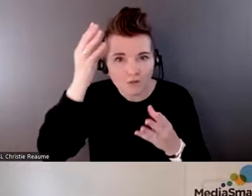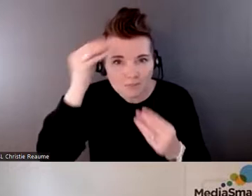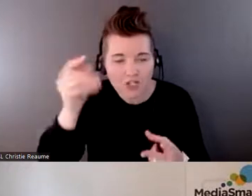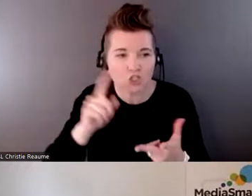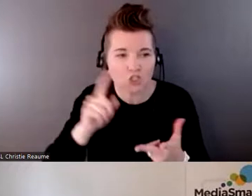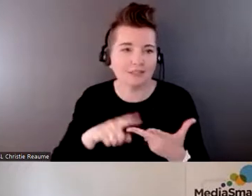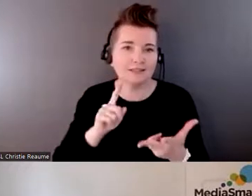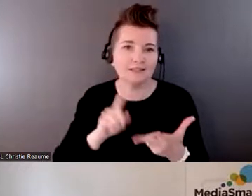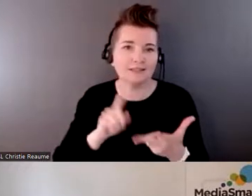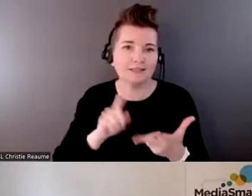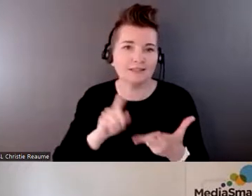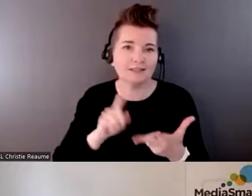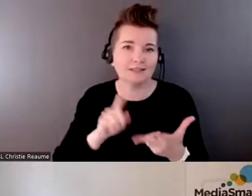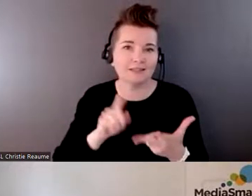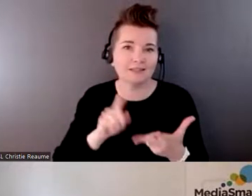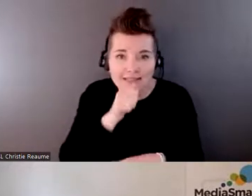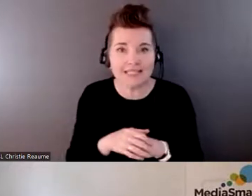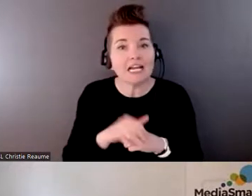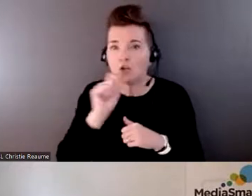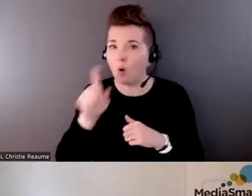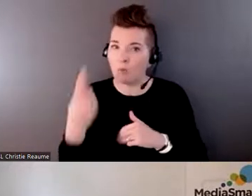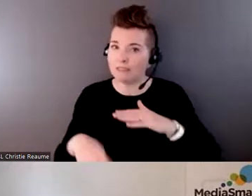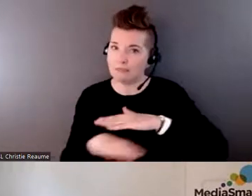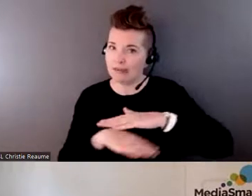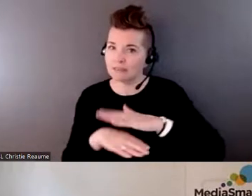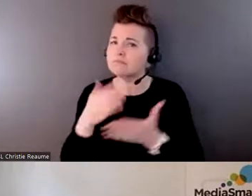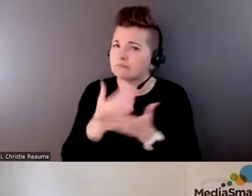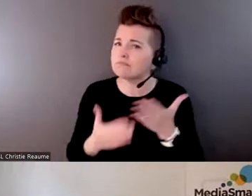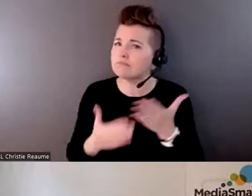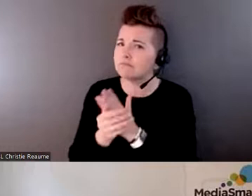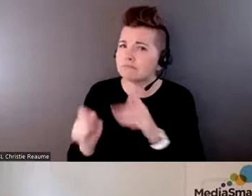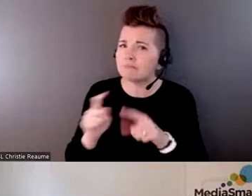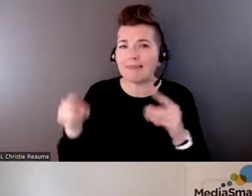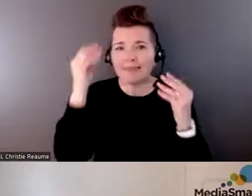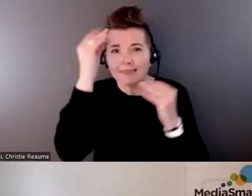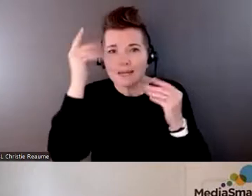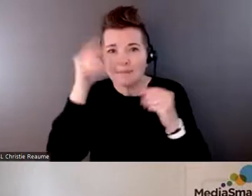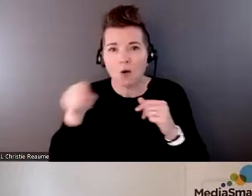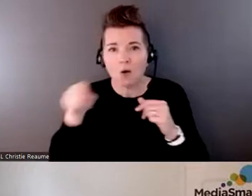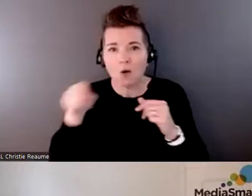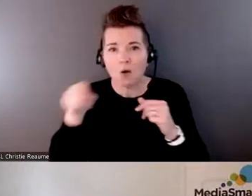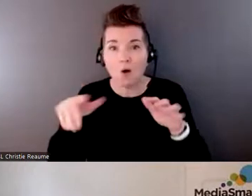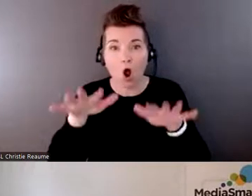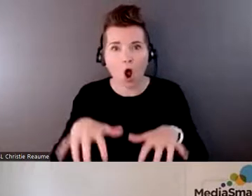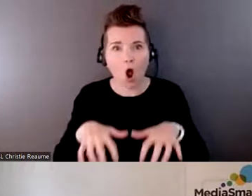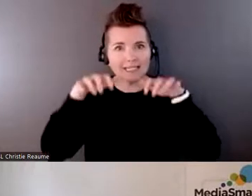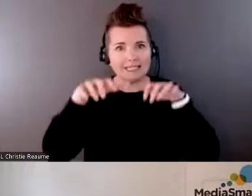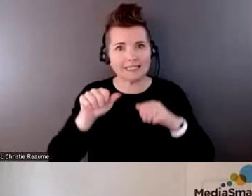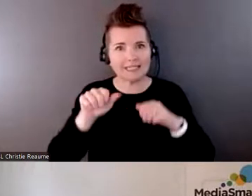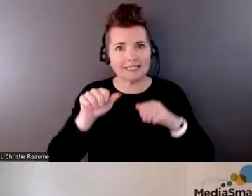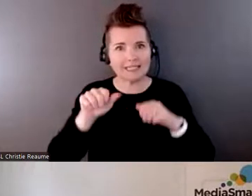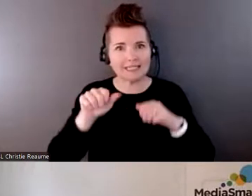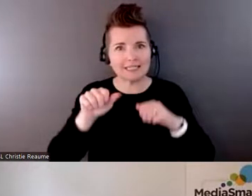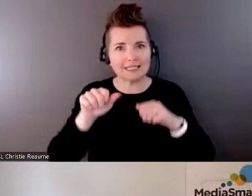goes kind of a little bit further than some of the basics of some skills, but also thinking about things like audience settings, on things like different social